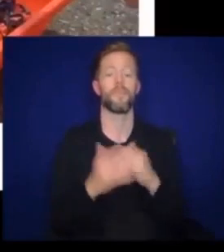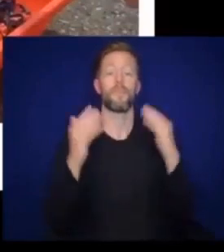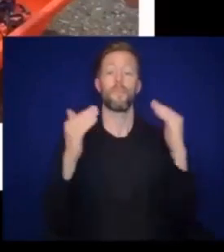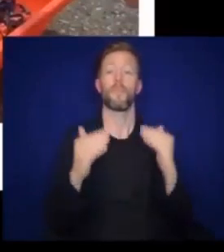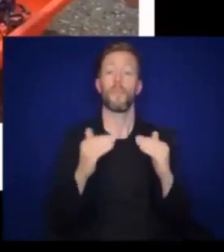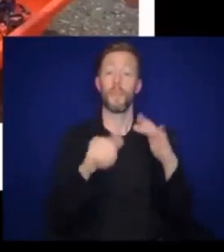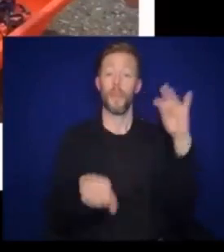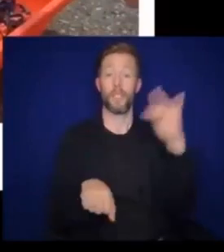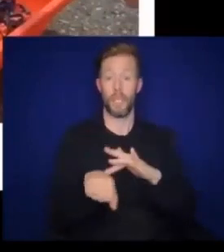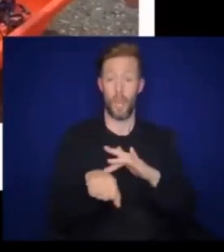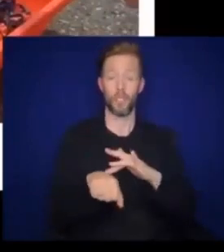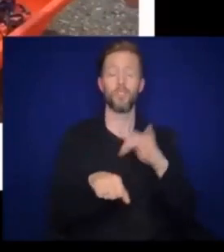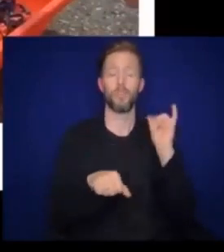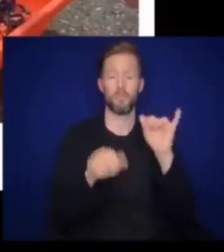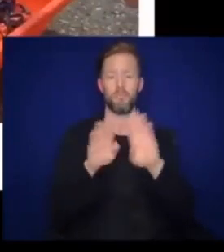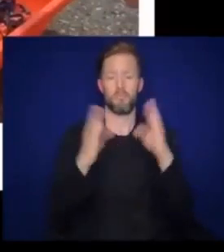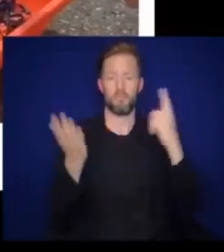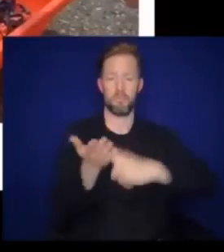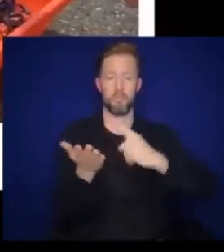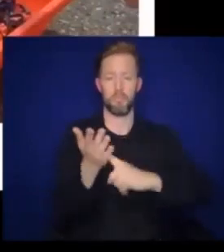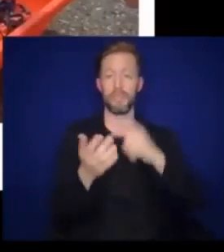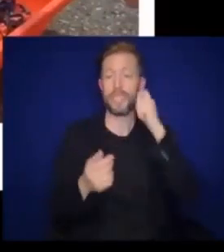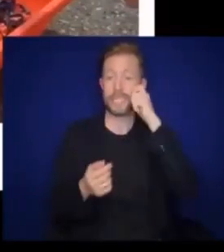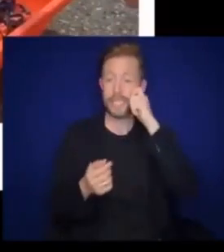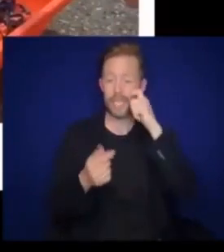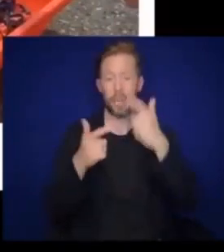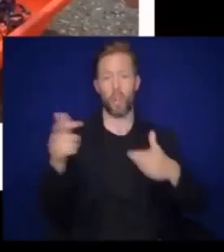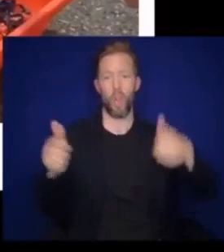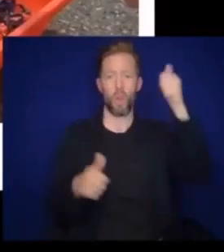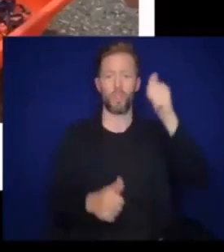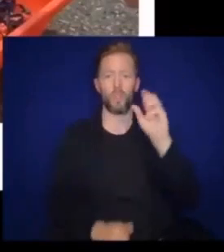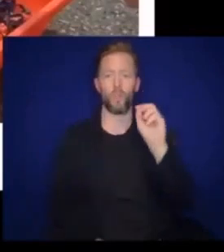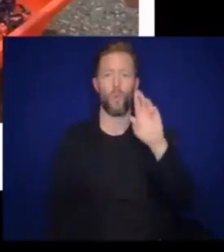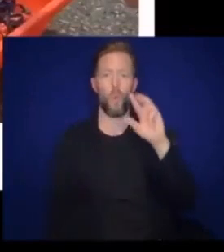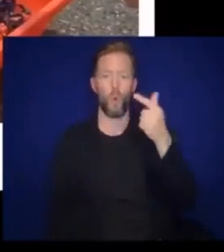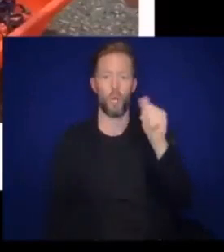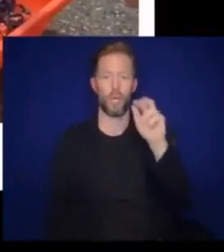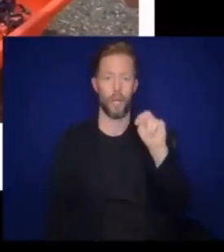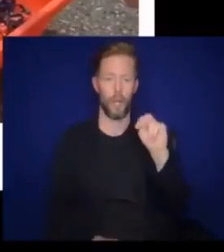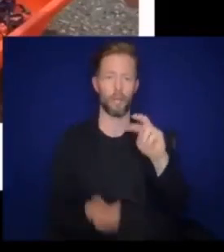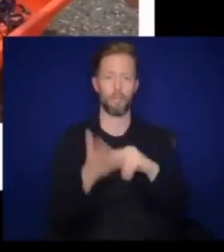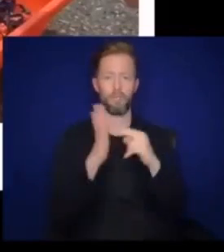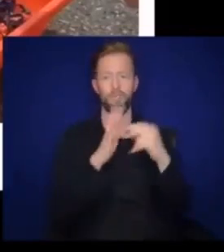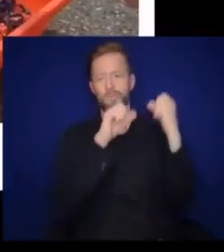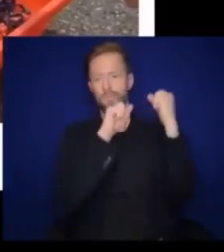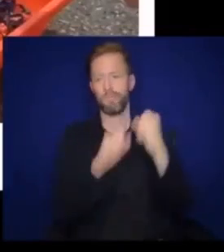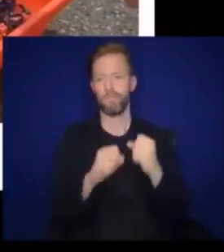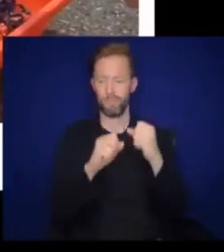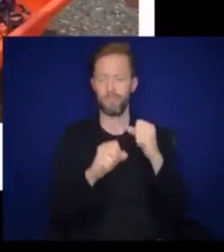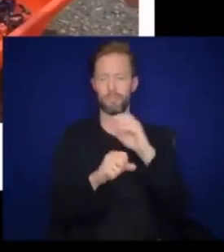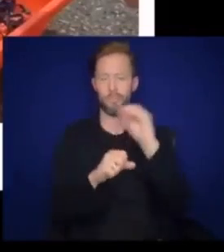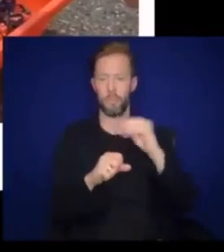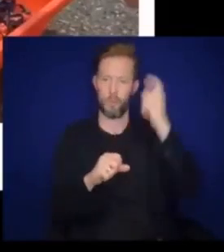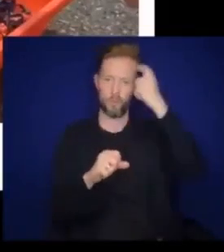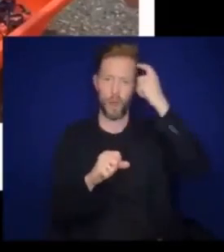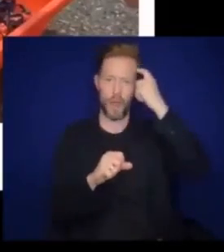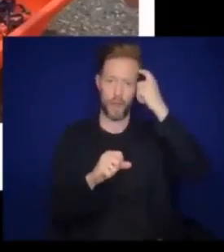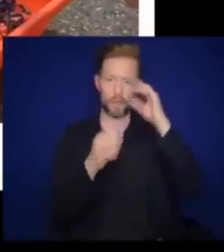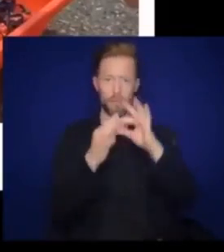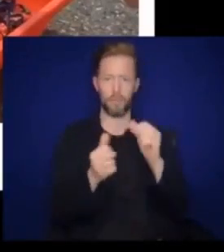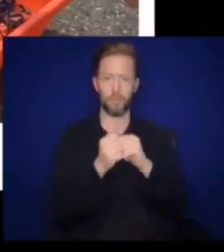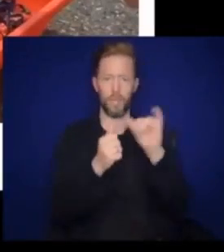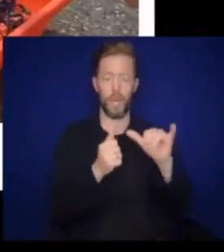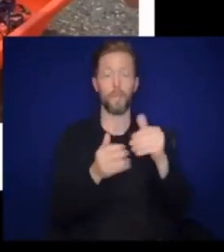Touch is the next sense we'll talk about. Skin is the largest organ, so it has a large representation in the brain. Baby massage